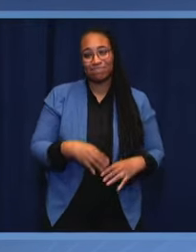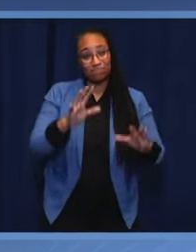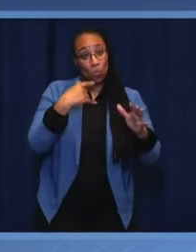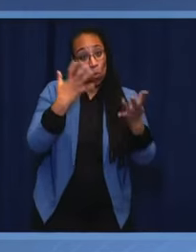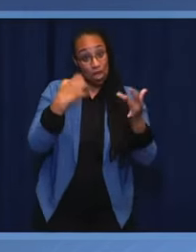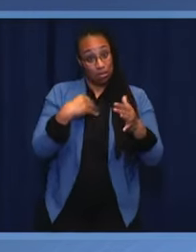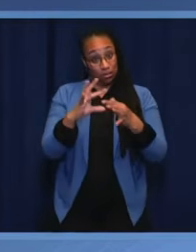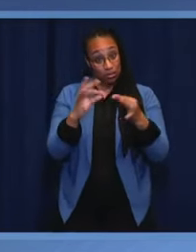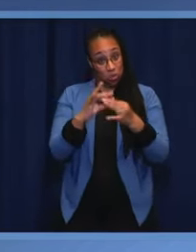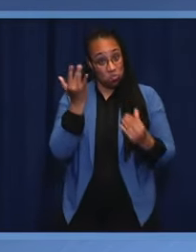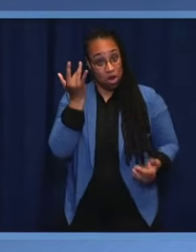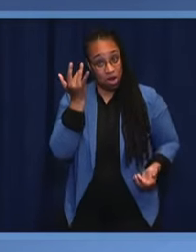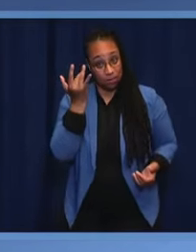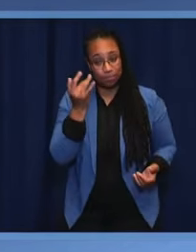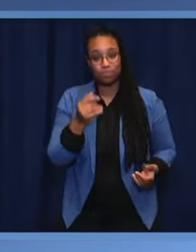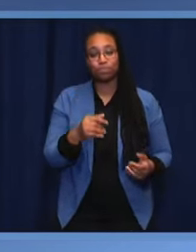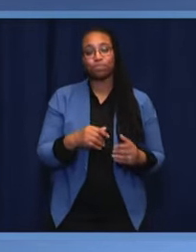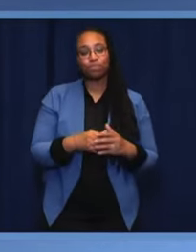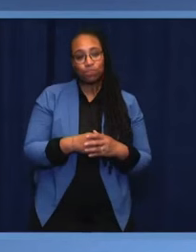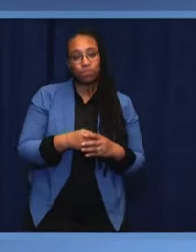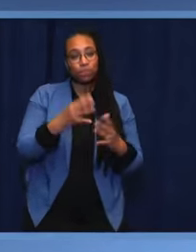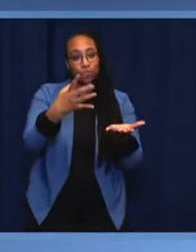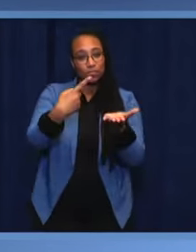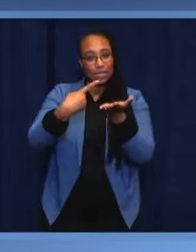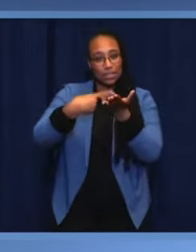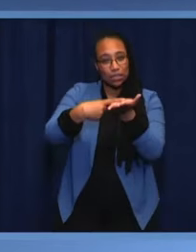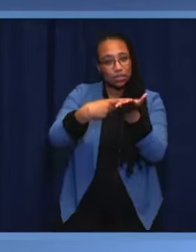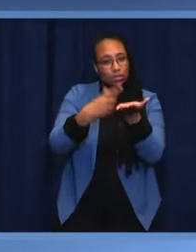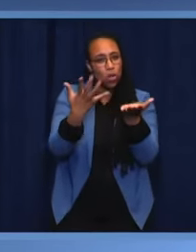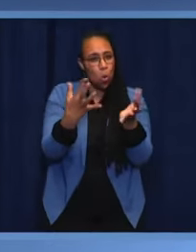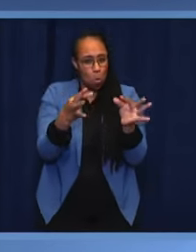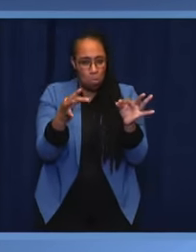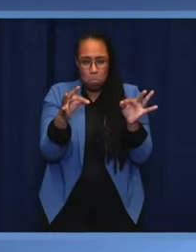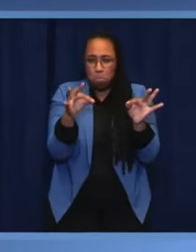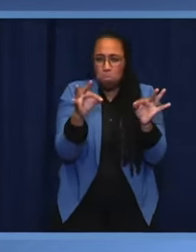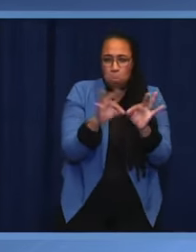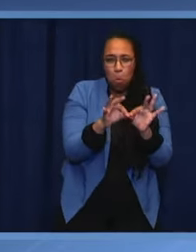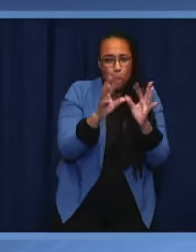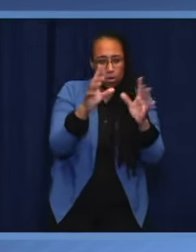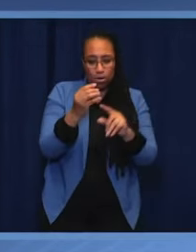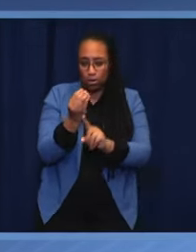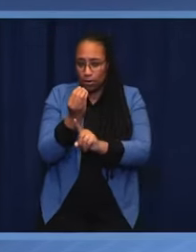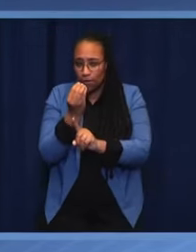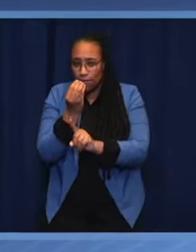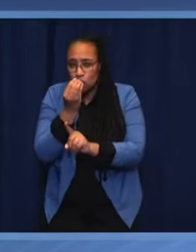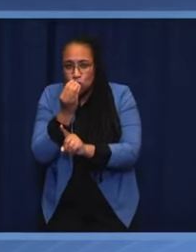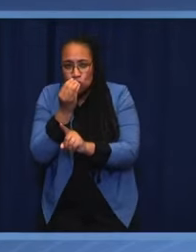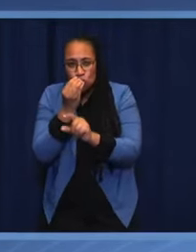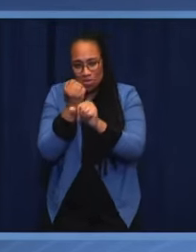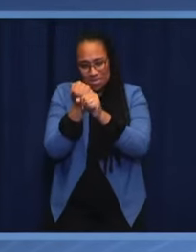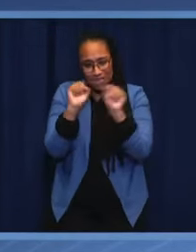about the significant importance that it holds for me, food safety, food sovereignty. In this sense,